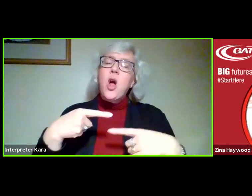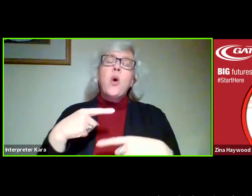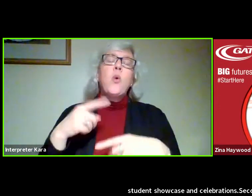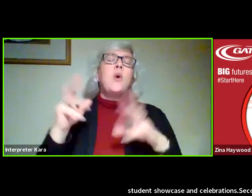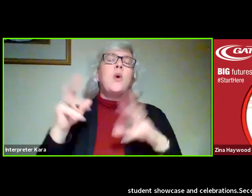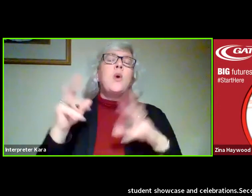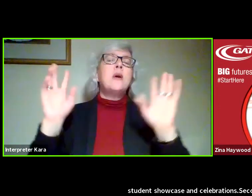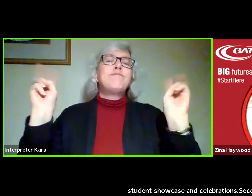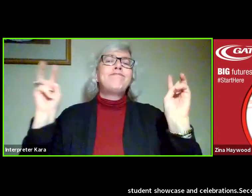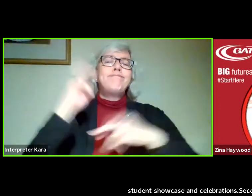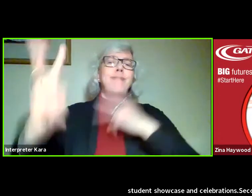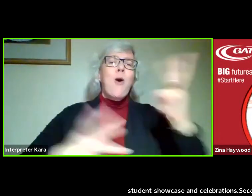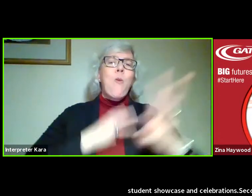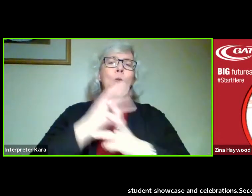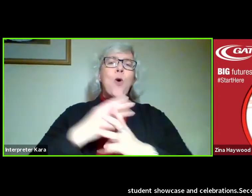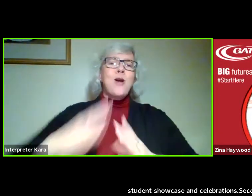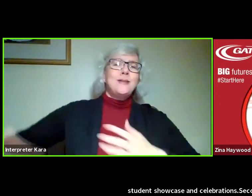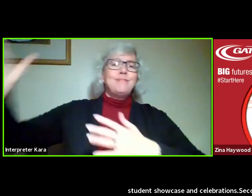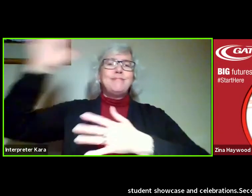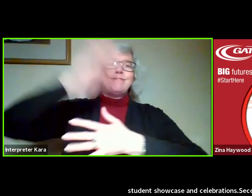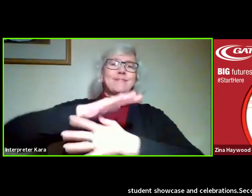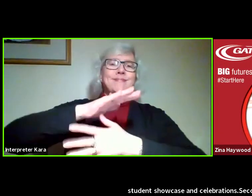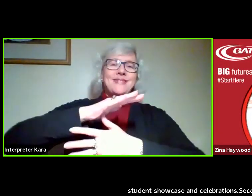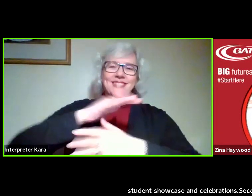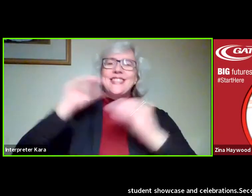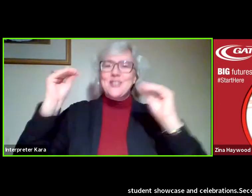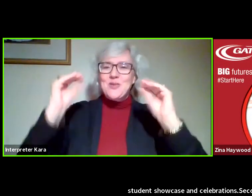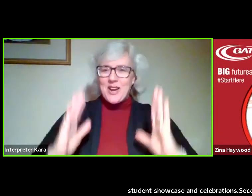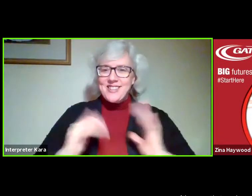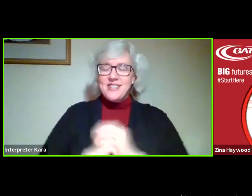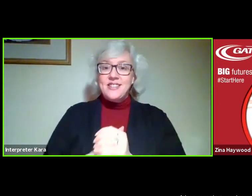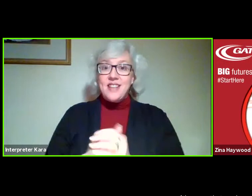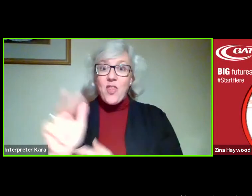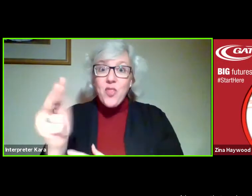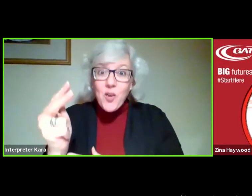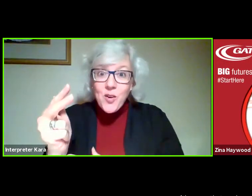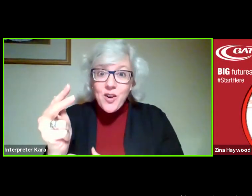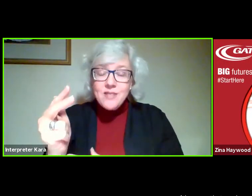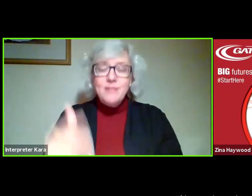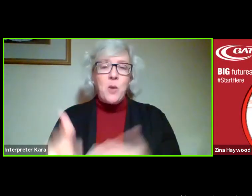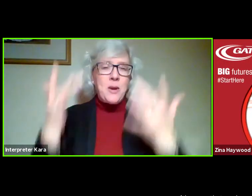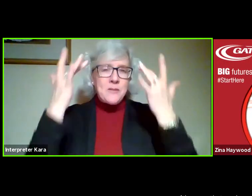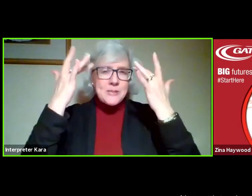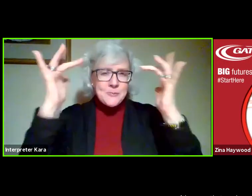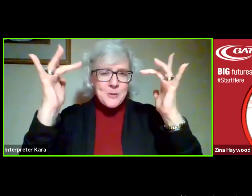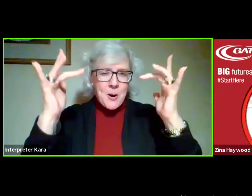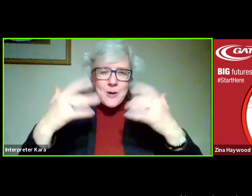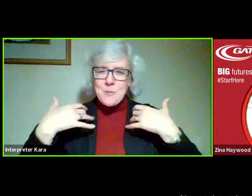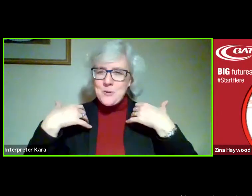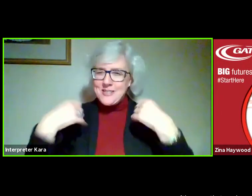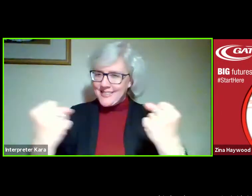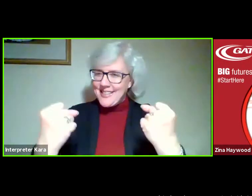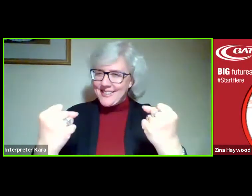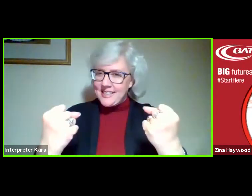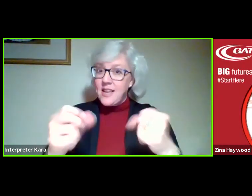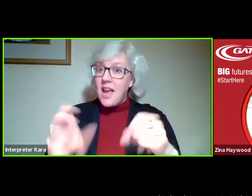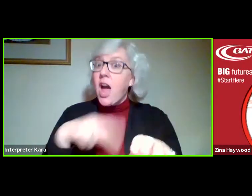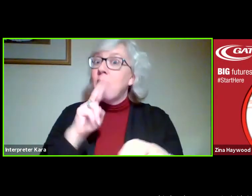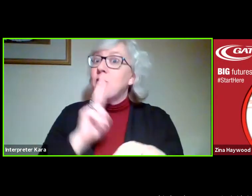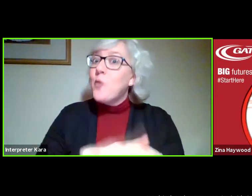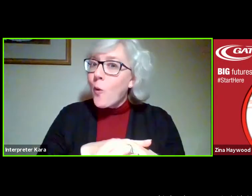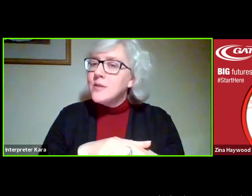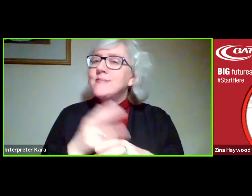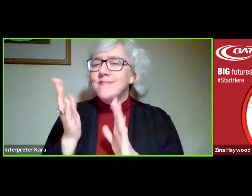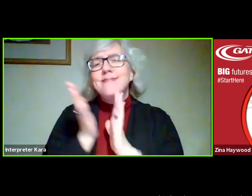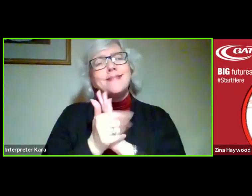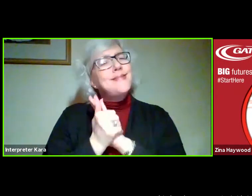instructors. And third, we have smart, resilient, and of course, talented students.